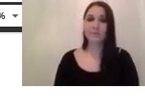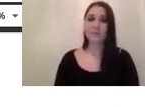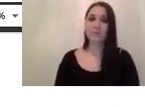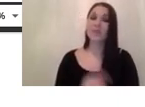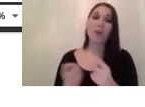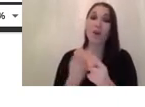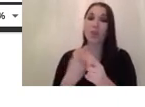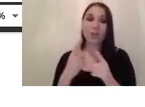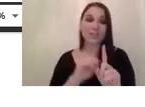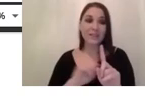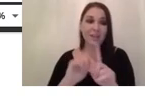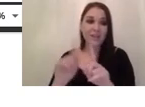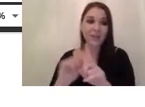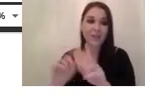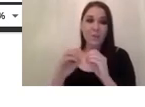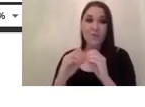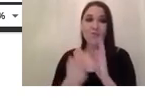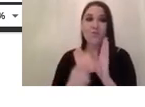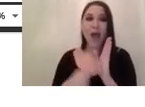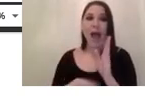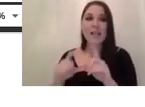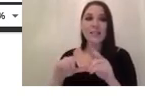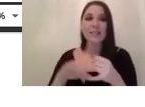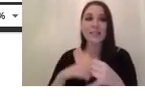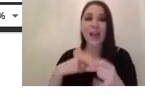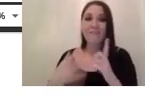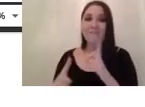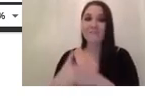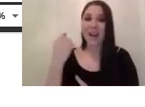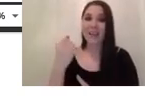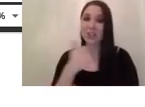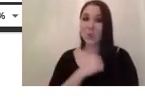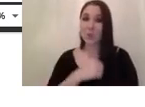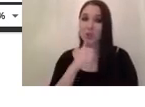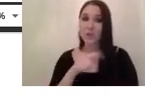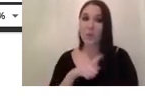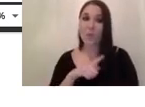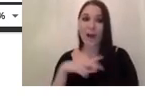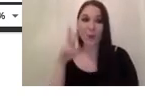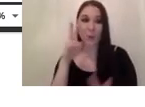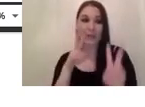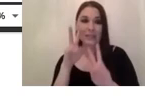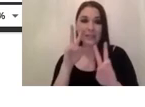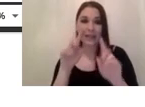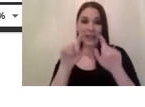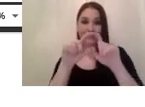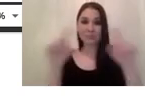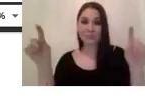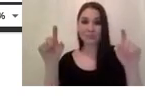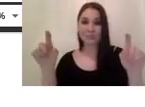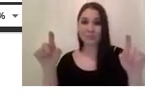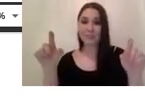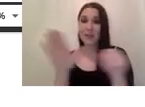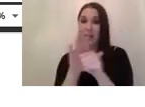brands and i find it really useful because you can see for instance here all the topics that we have in covering